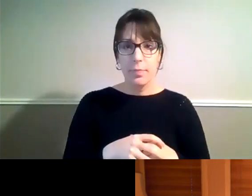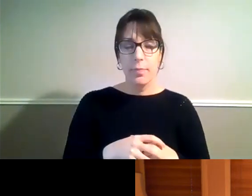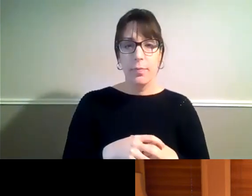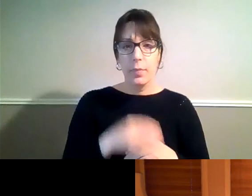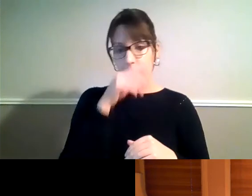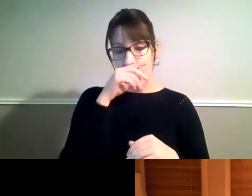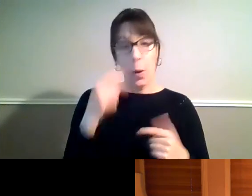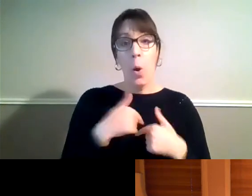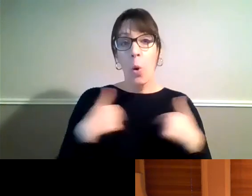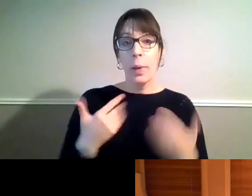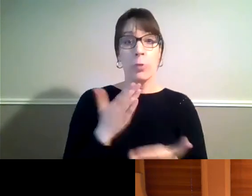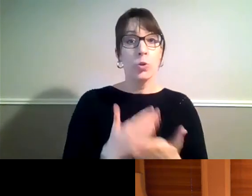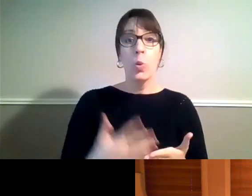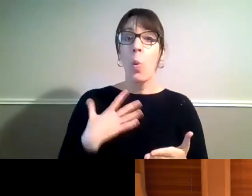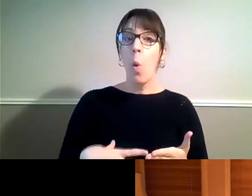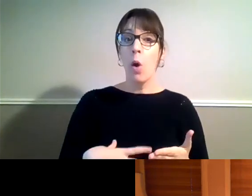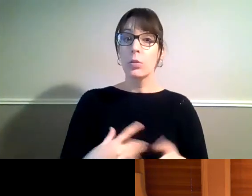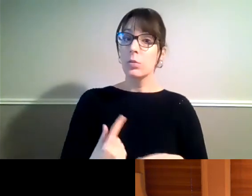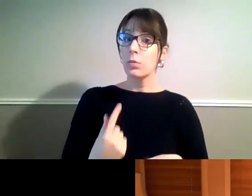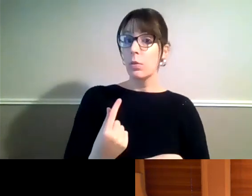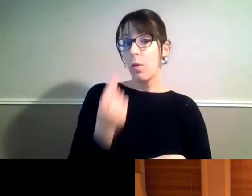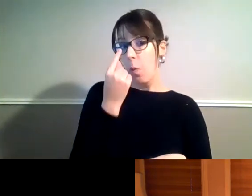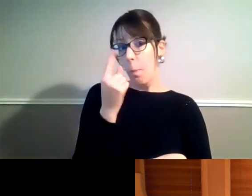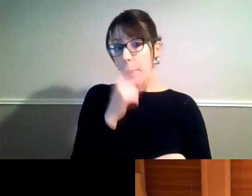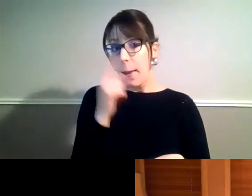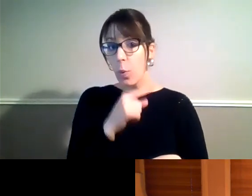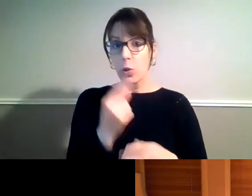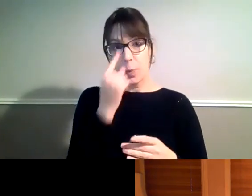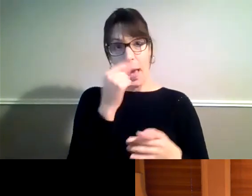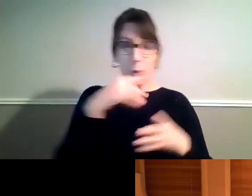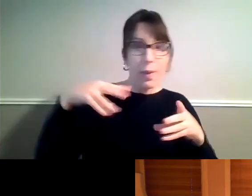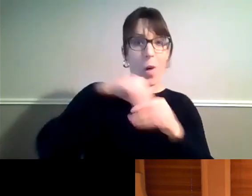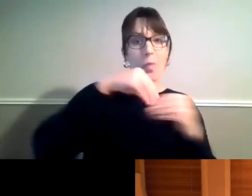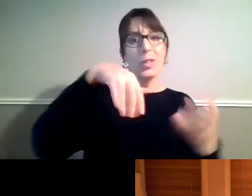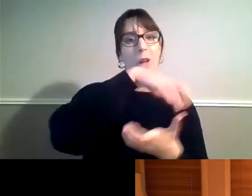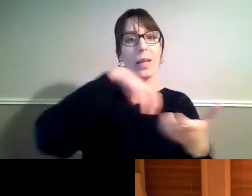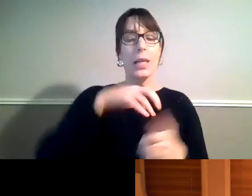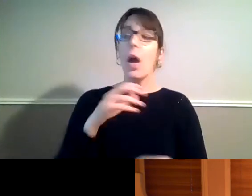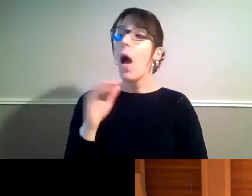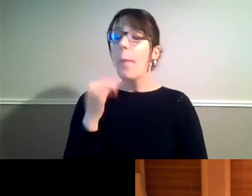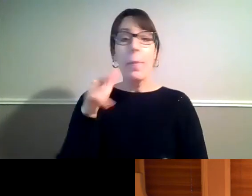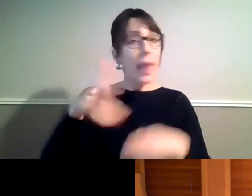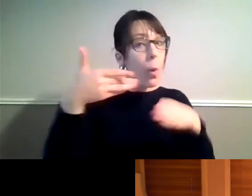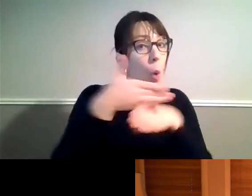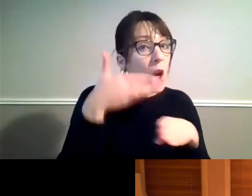to the maximum extent possible, be able to contribute to that society, whether it's working as employees,